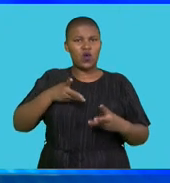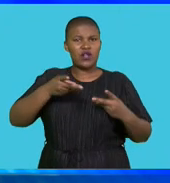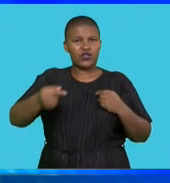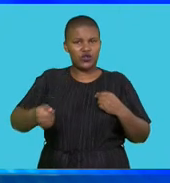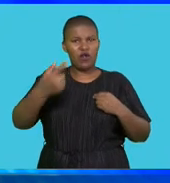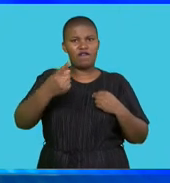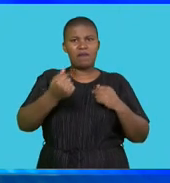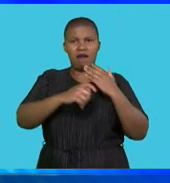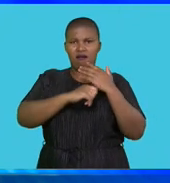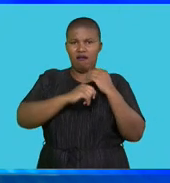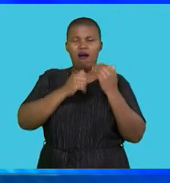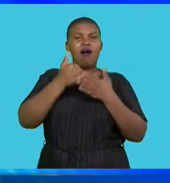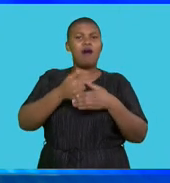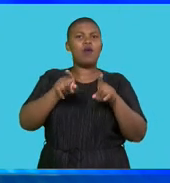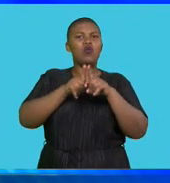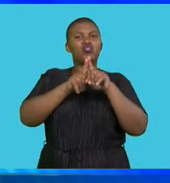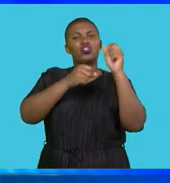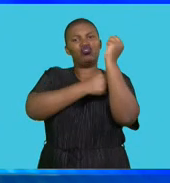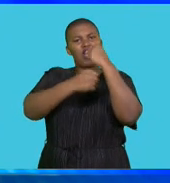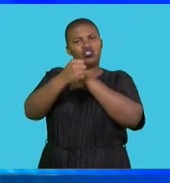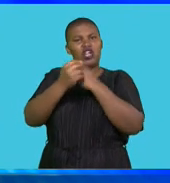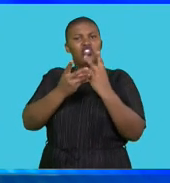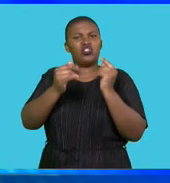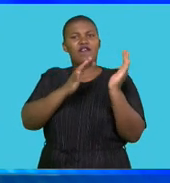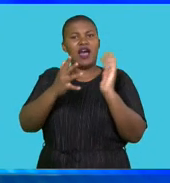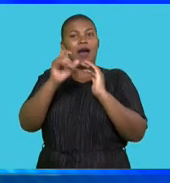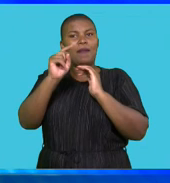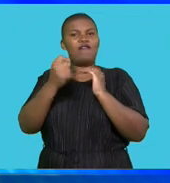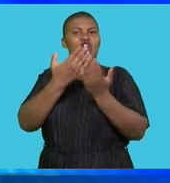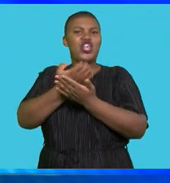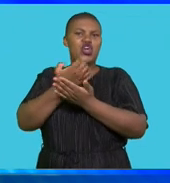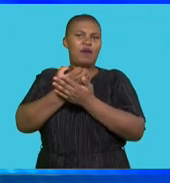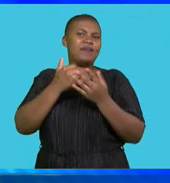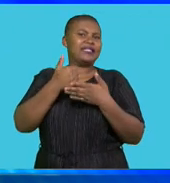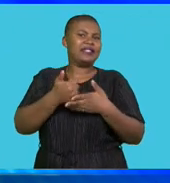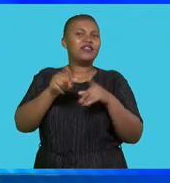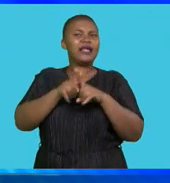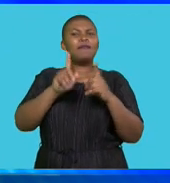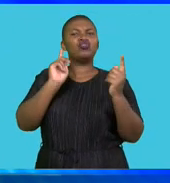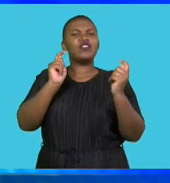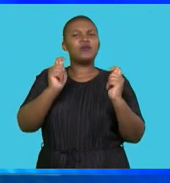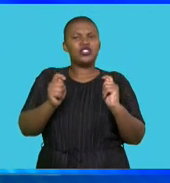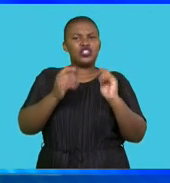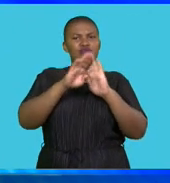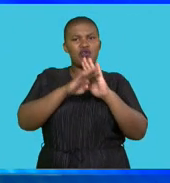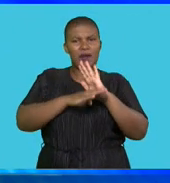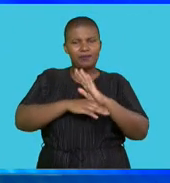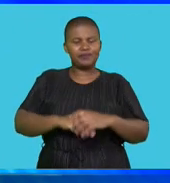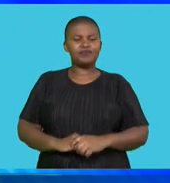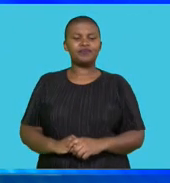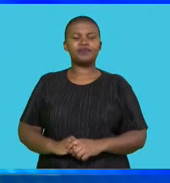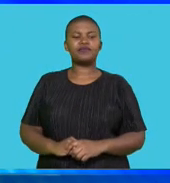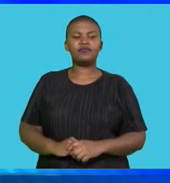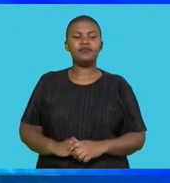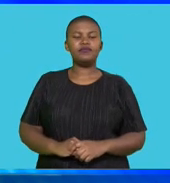sustainability and structural reforms as part of Barbados' Economic Reform and Transformation Programme. Upon